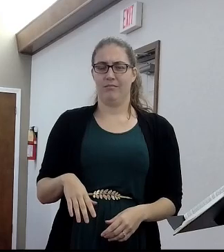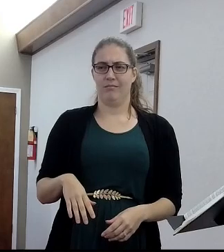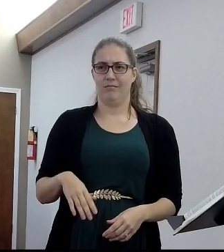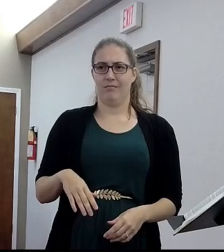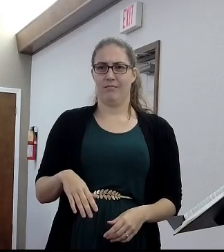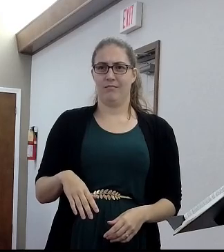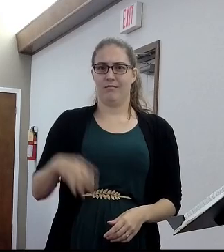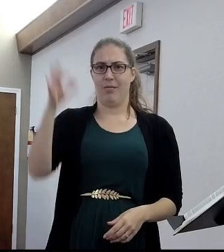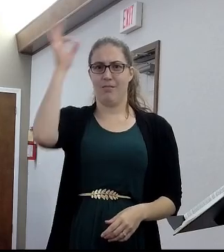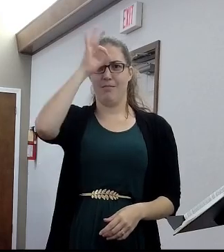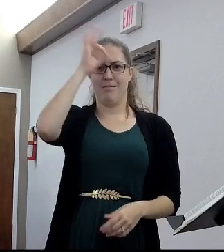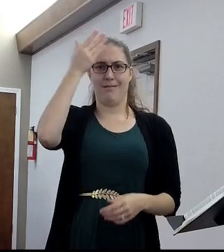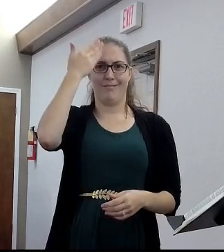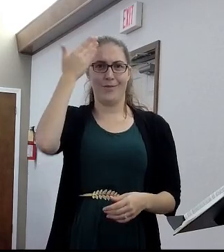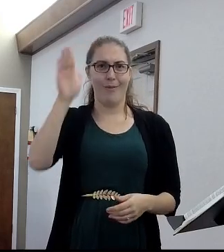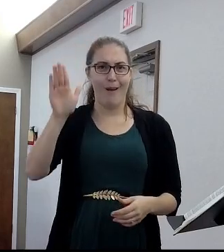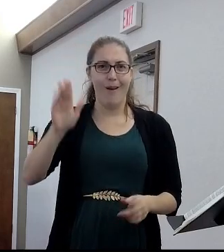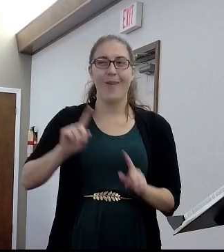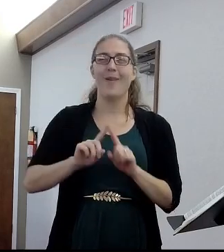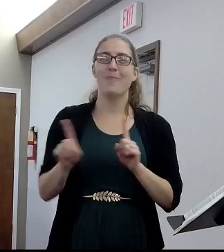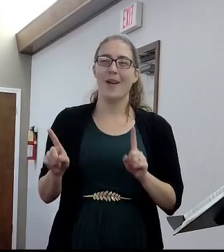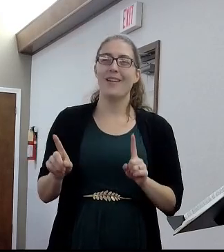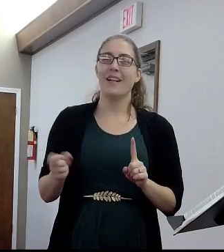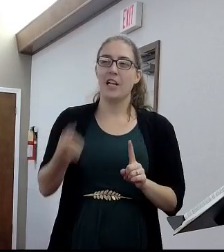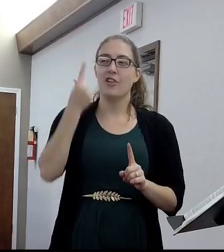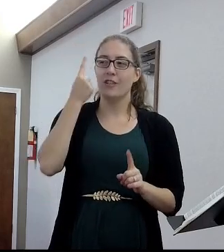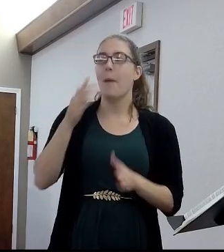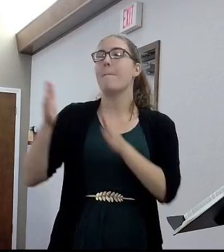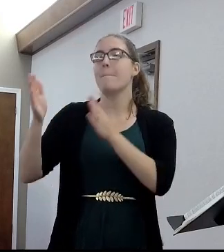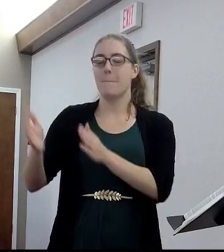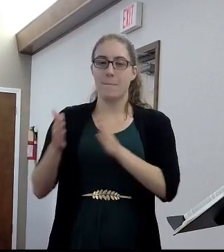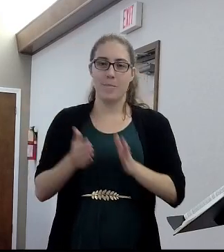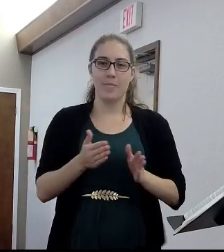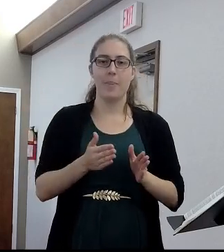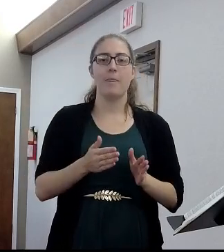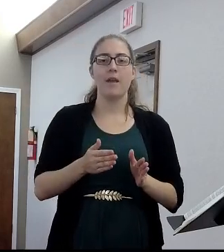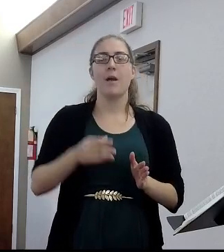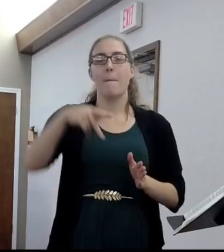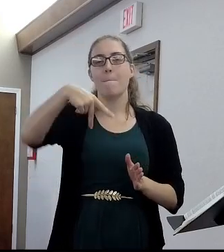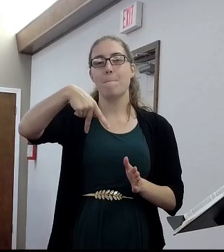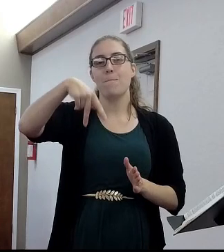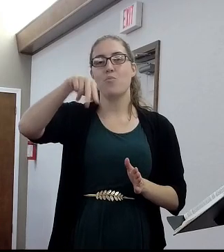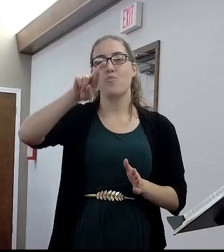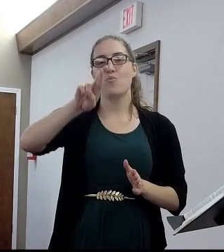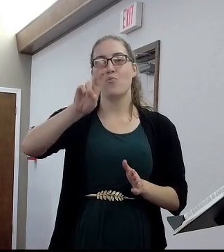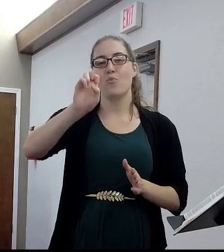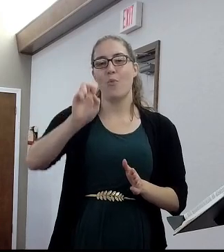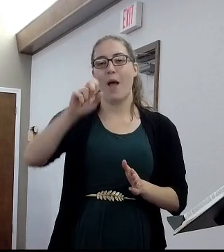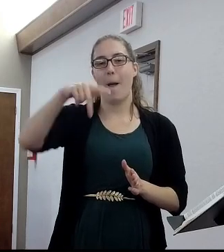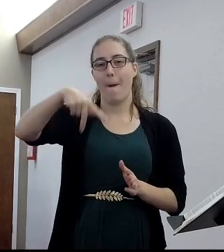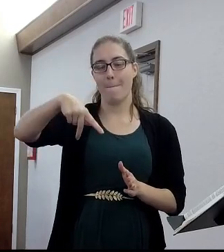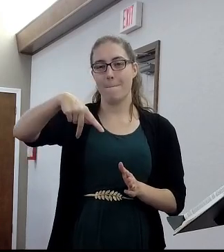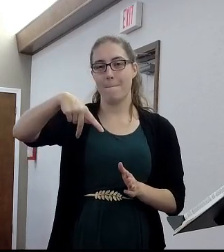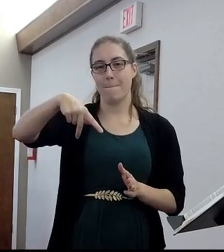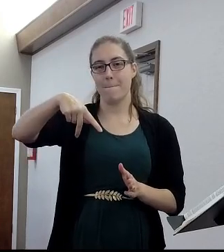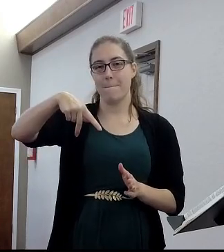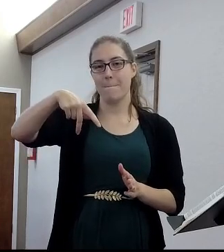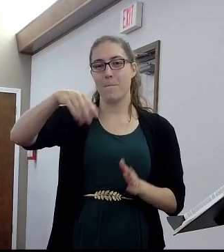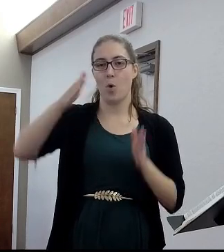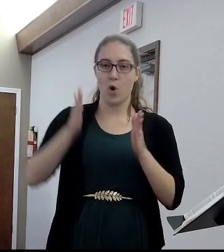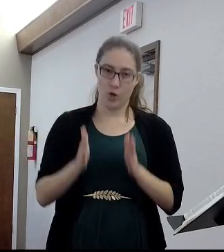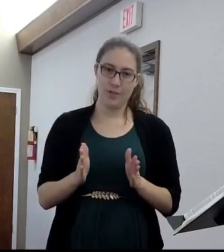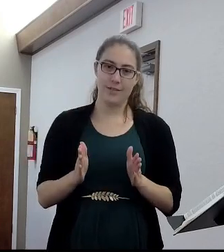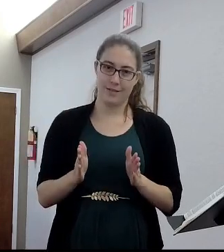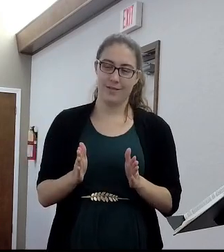Okay. Prepared. Yes. They're called preppers. Preppers. Okay. I guess I should define the term first.